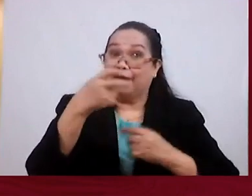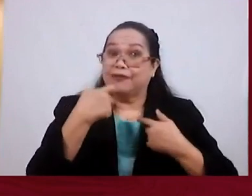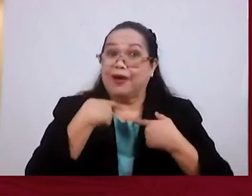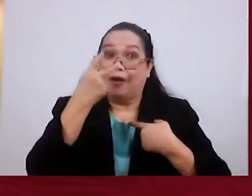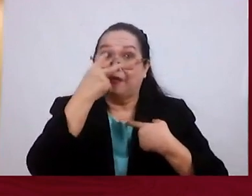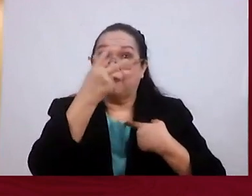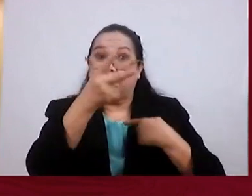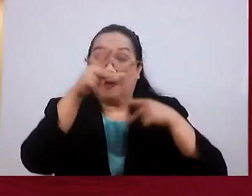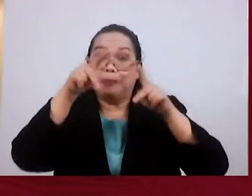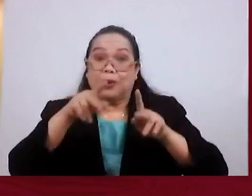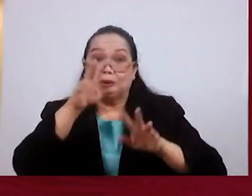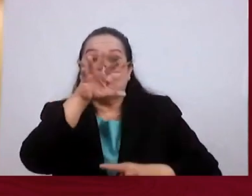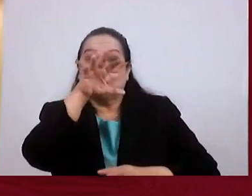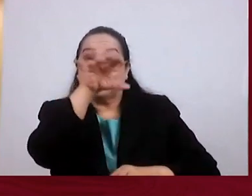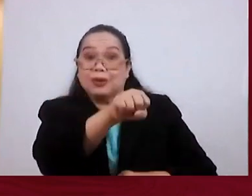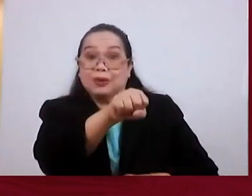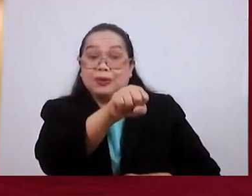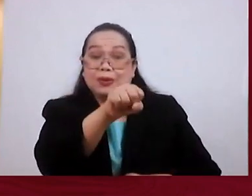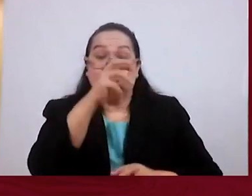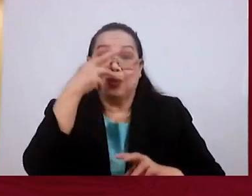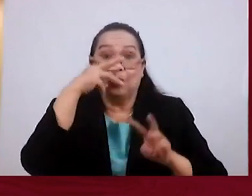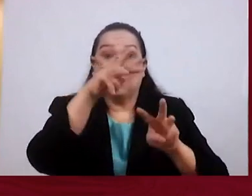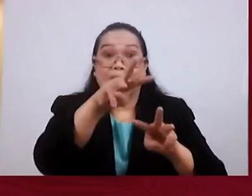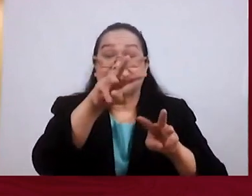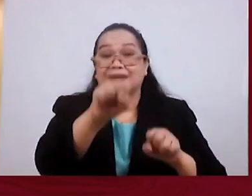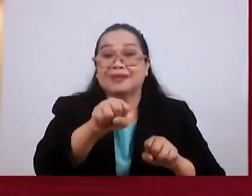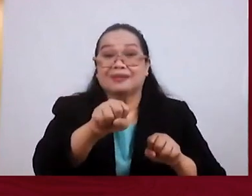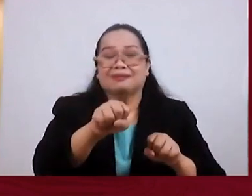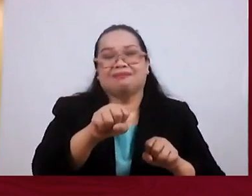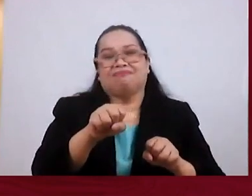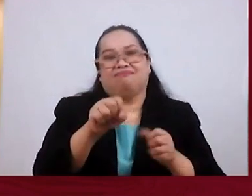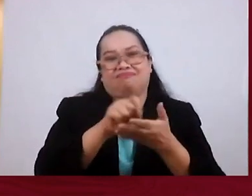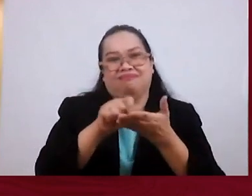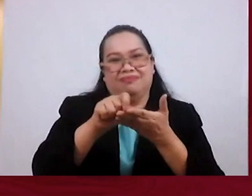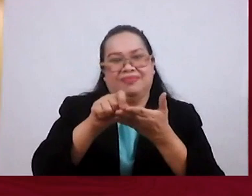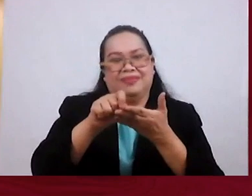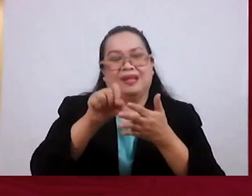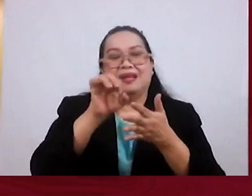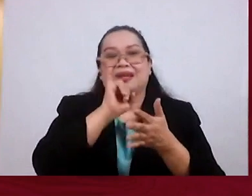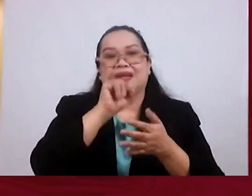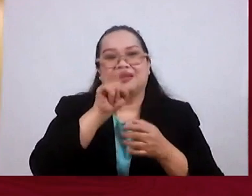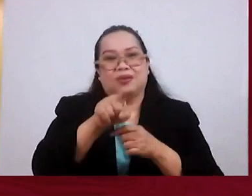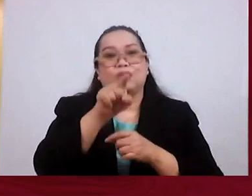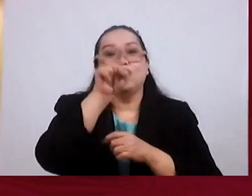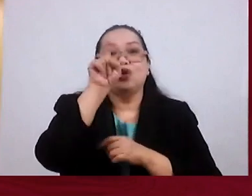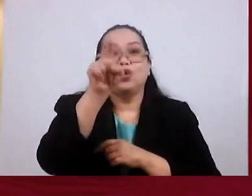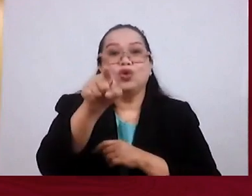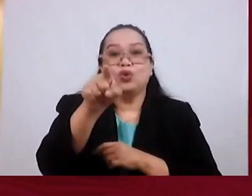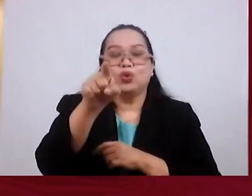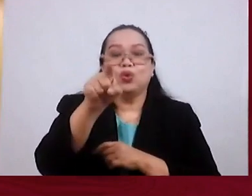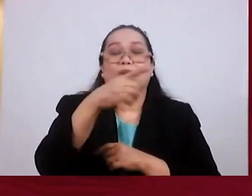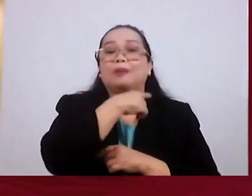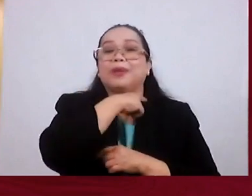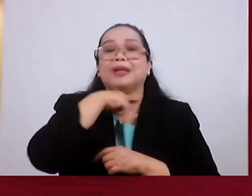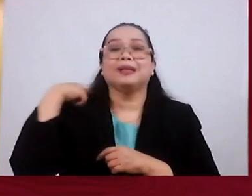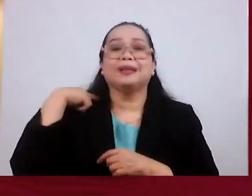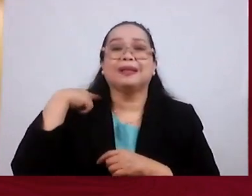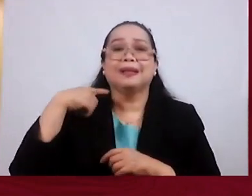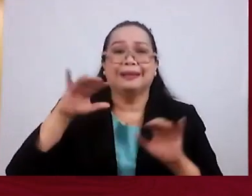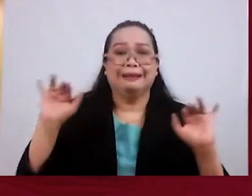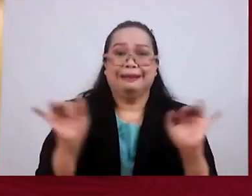witnessed you committing murder, That the writer is saying, That's the Old Covenant. You will be executed